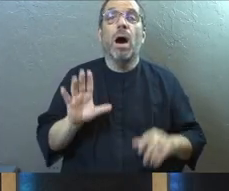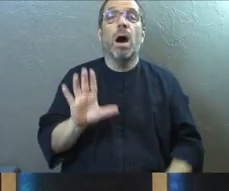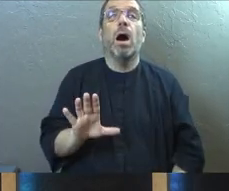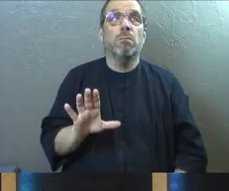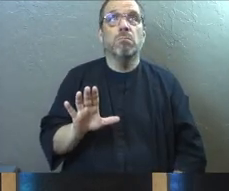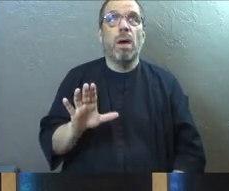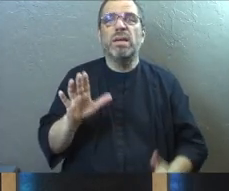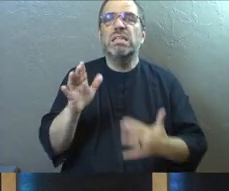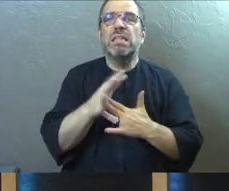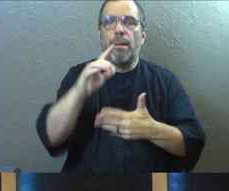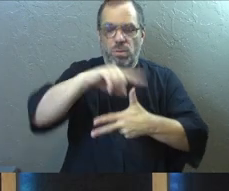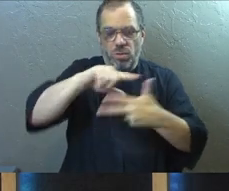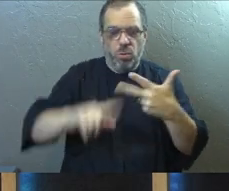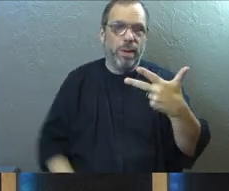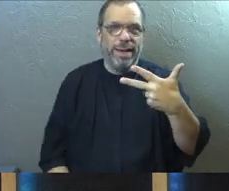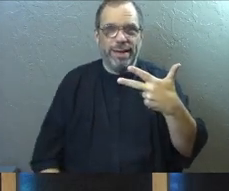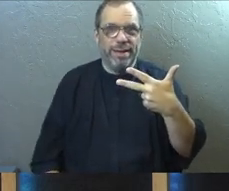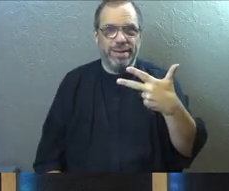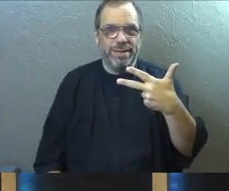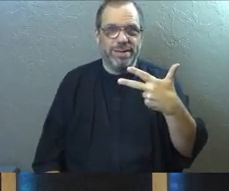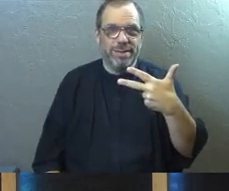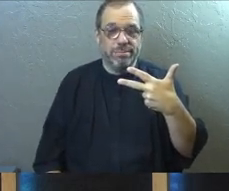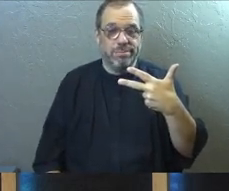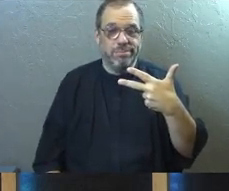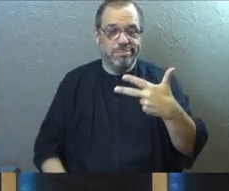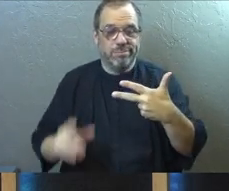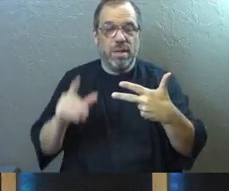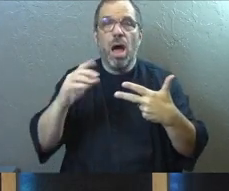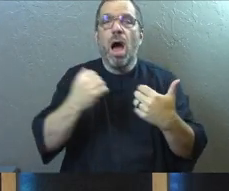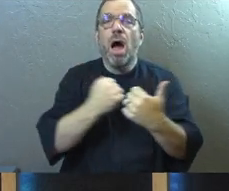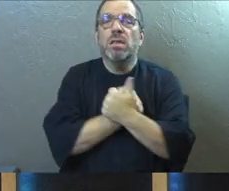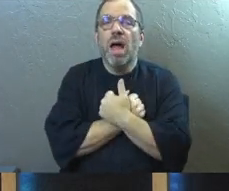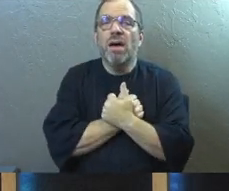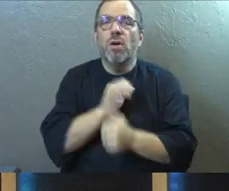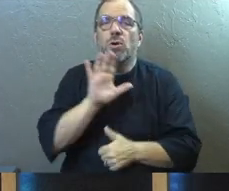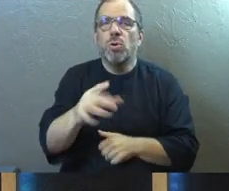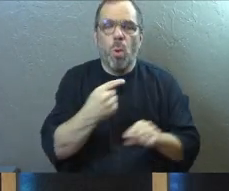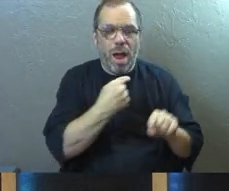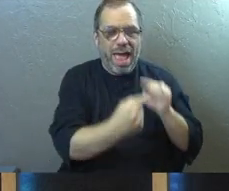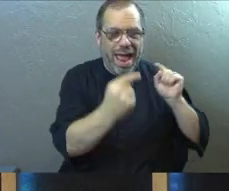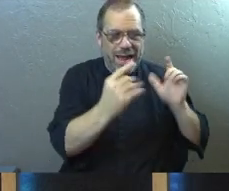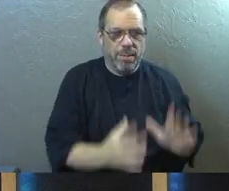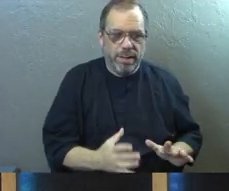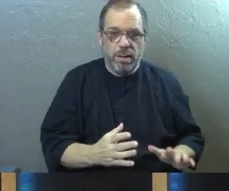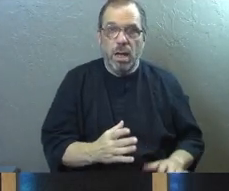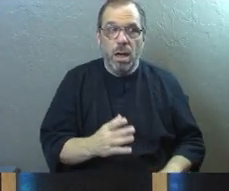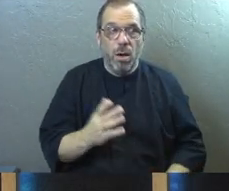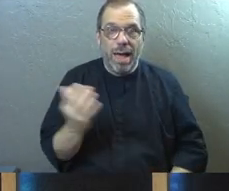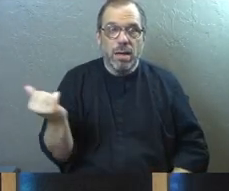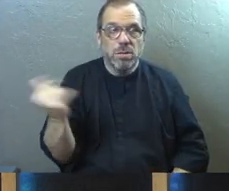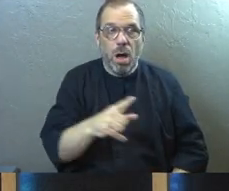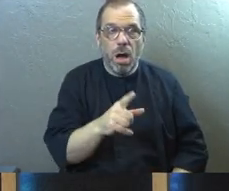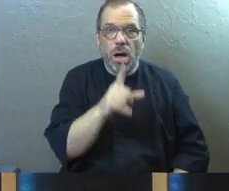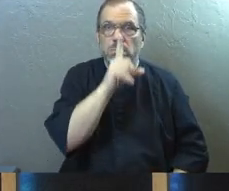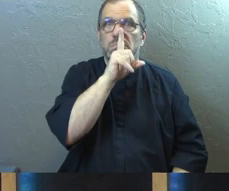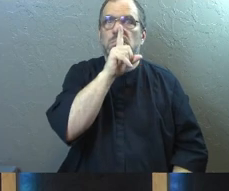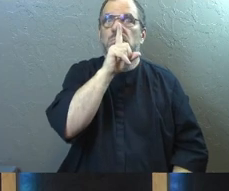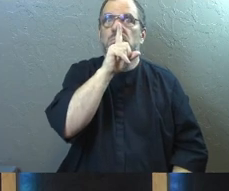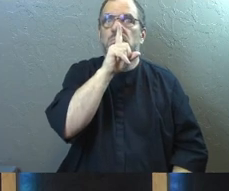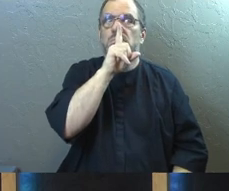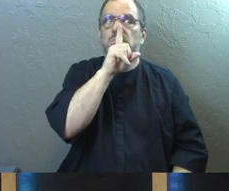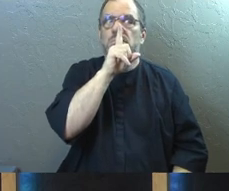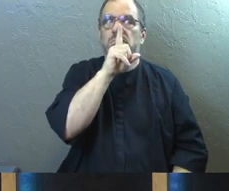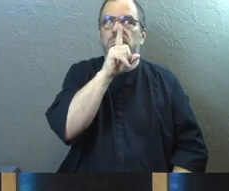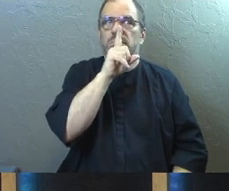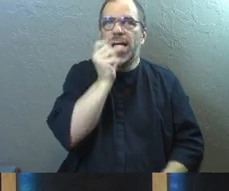argue probably top three is right here, what we just read. Love your enemies. Because nobody was saying that. Not in